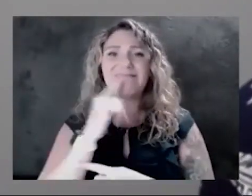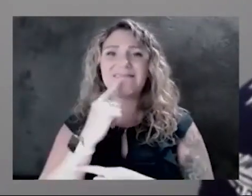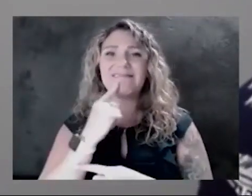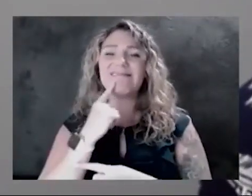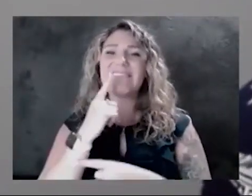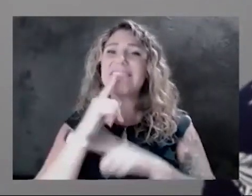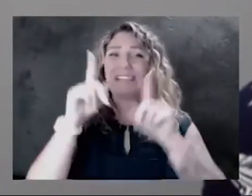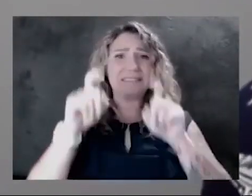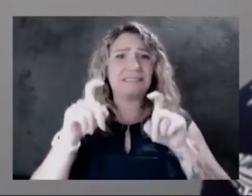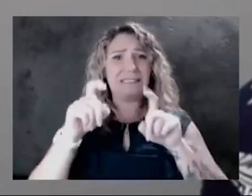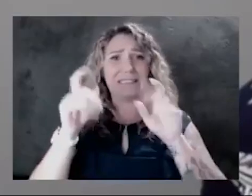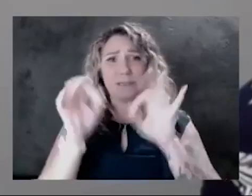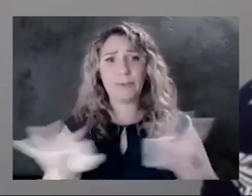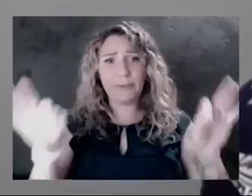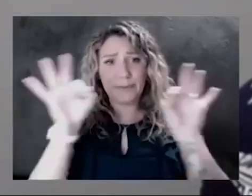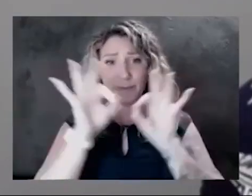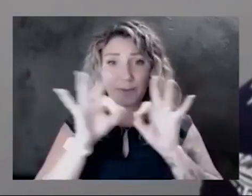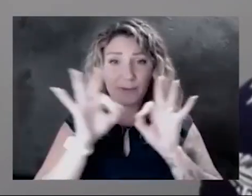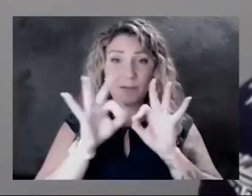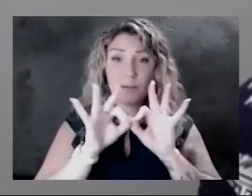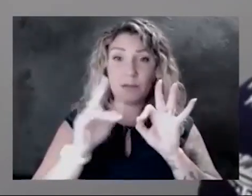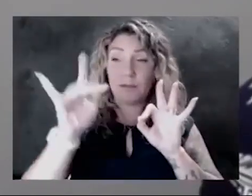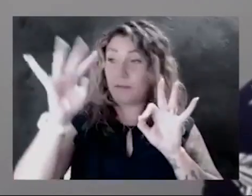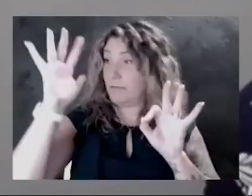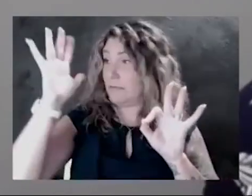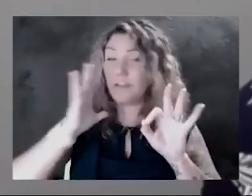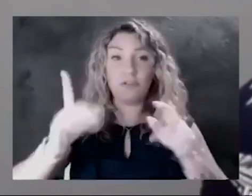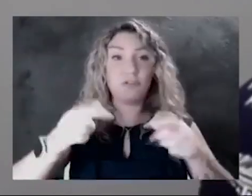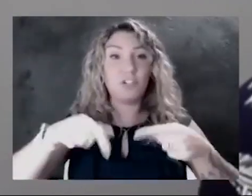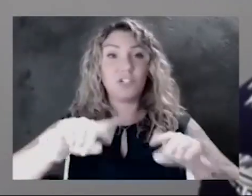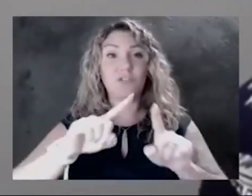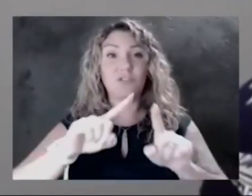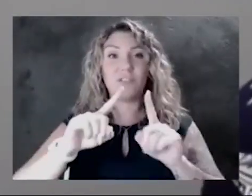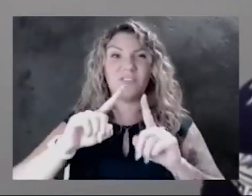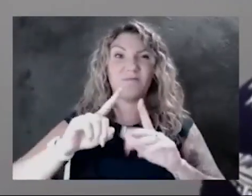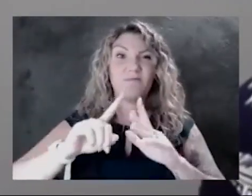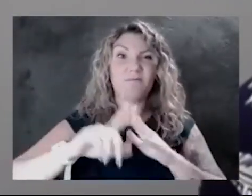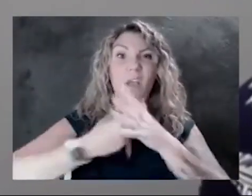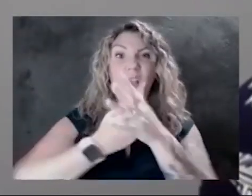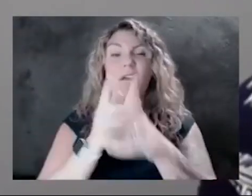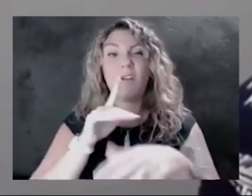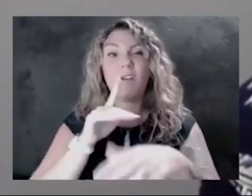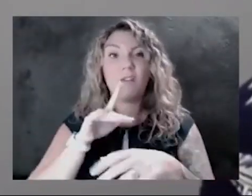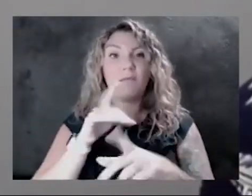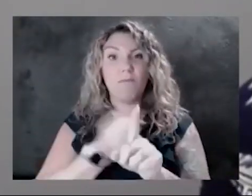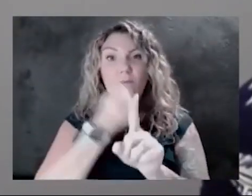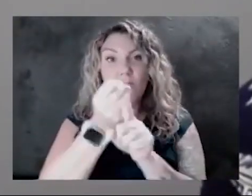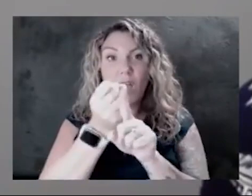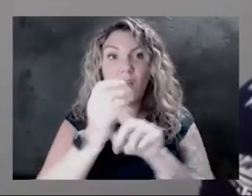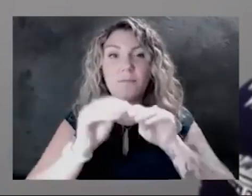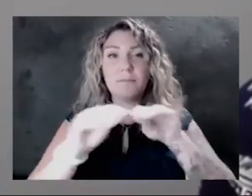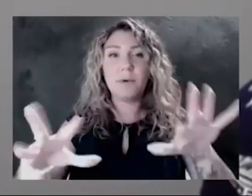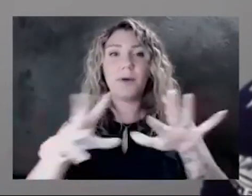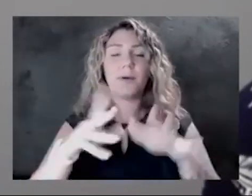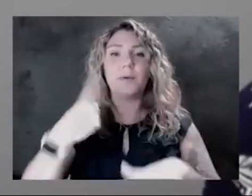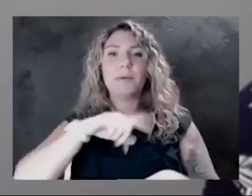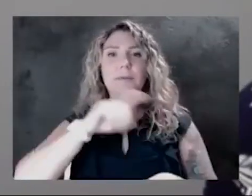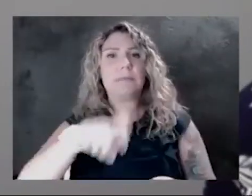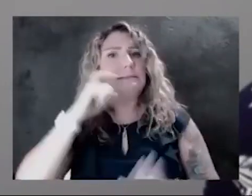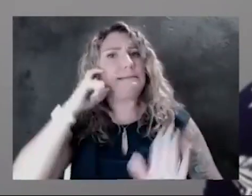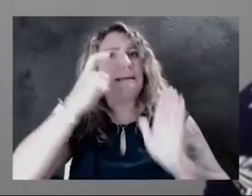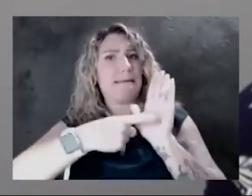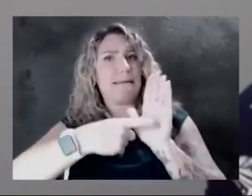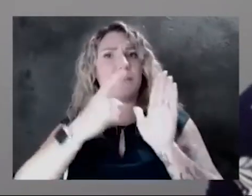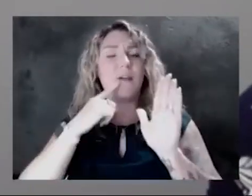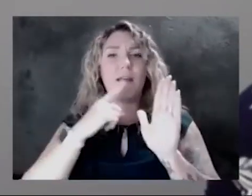were, you know, at the start and in our in our waves during the pandemic, where we have got to identify those cases so that we can isolate them and we can quarantine those